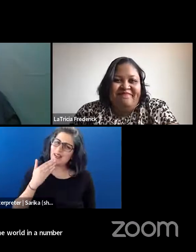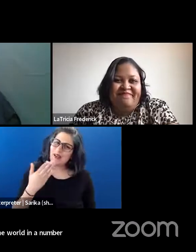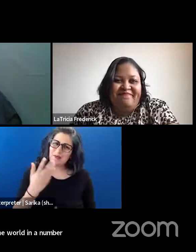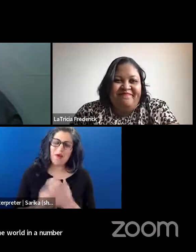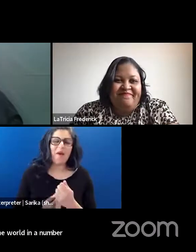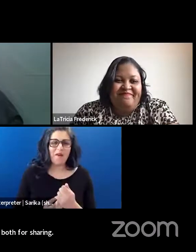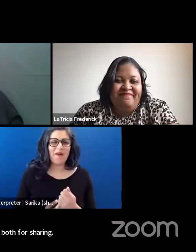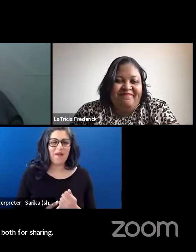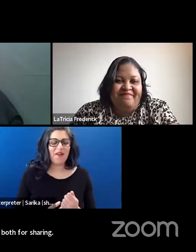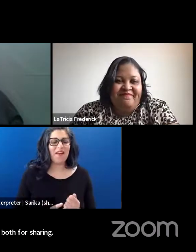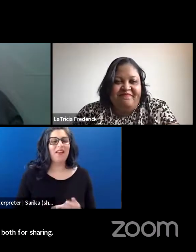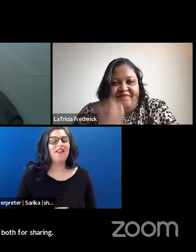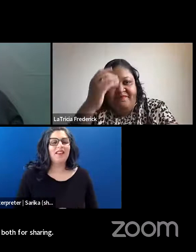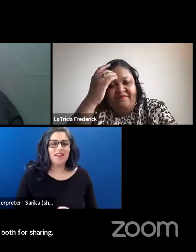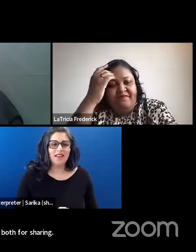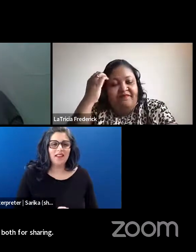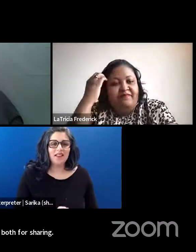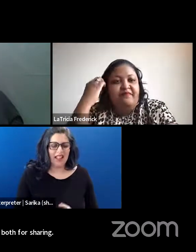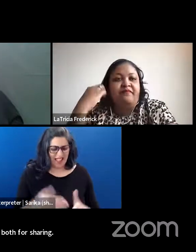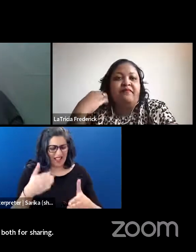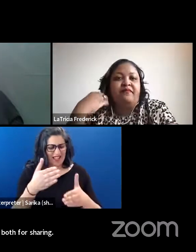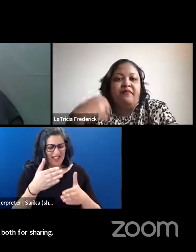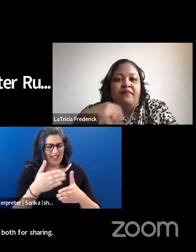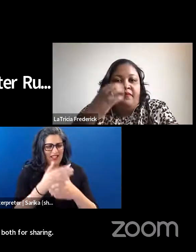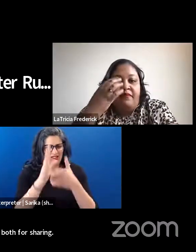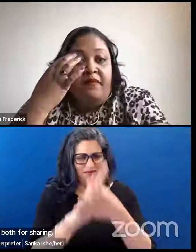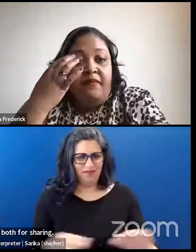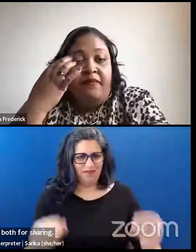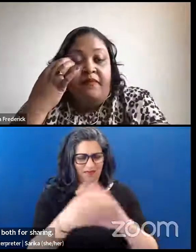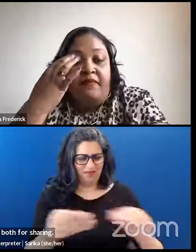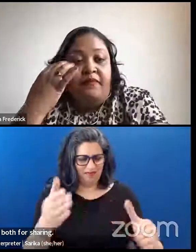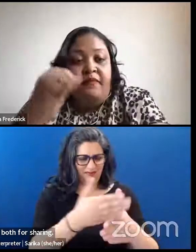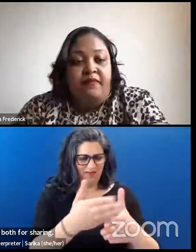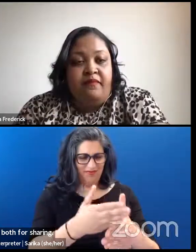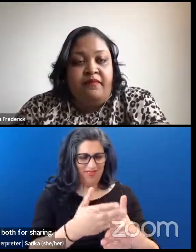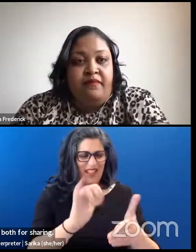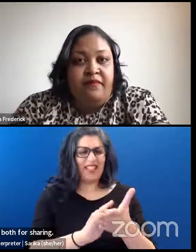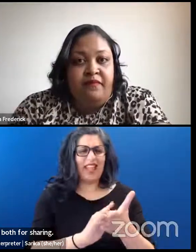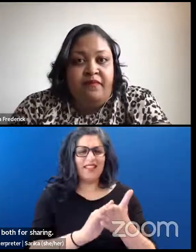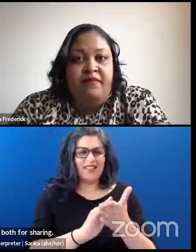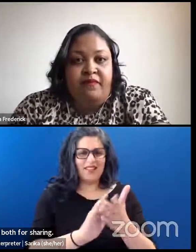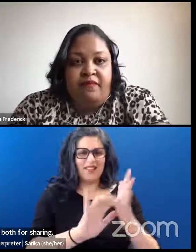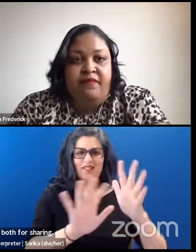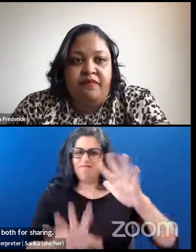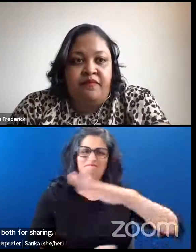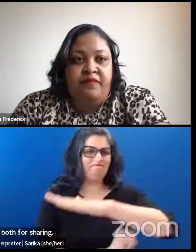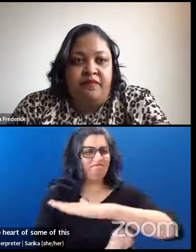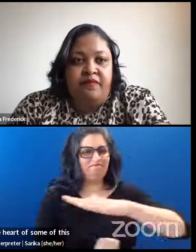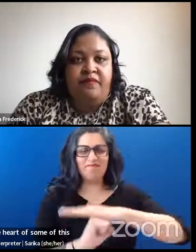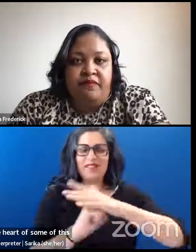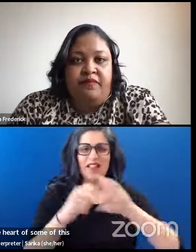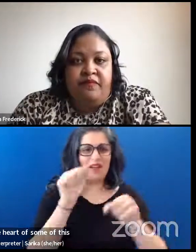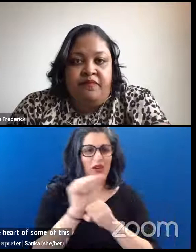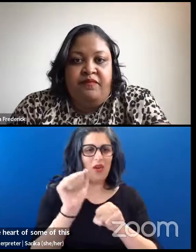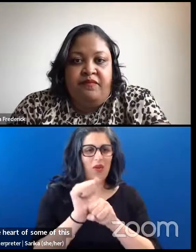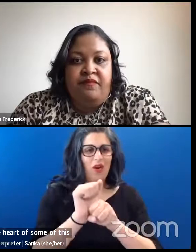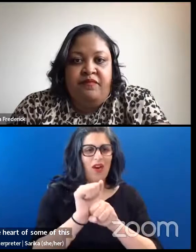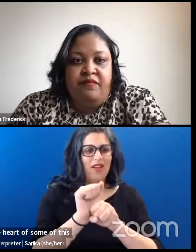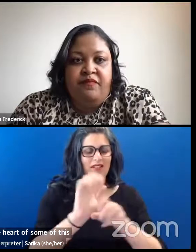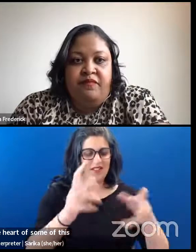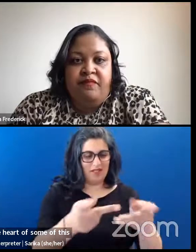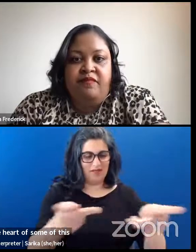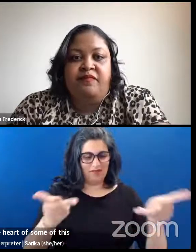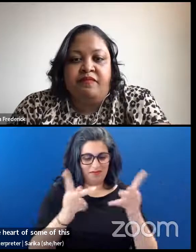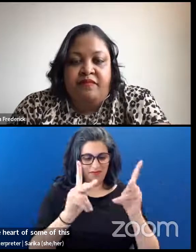And I think that sharing gets to the heart of some of this work too, right? Is that creating that space for people to share their